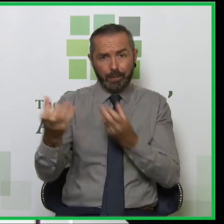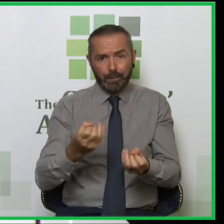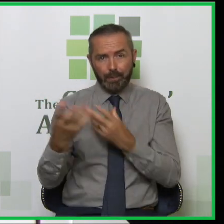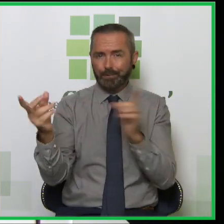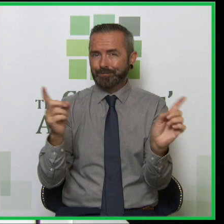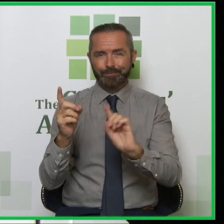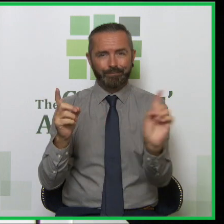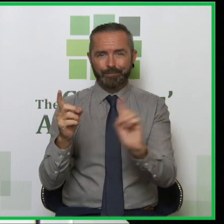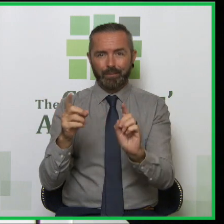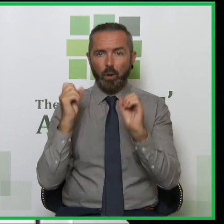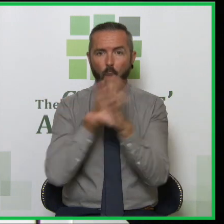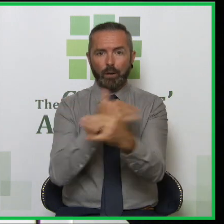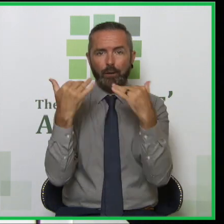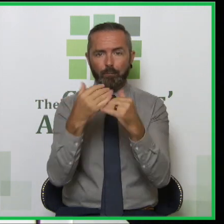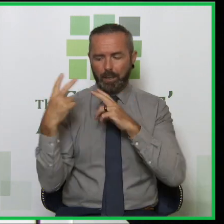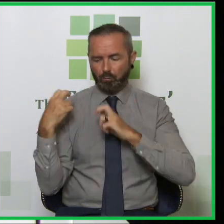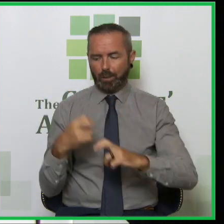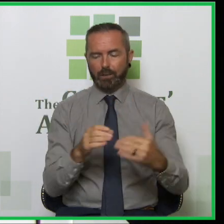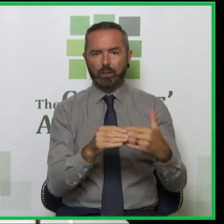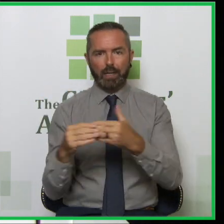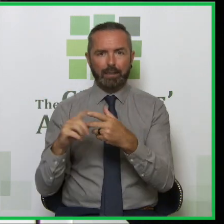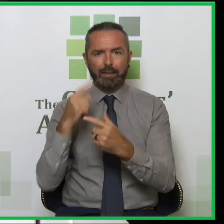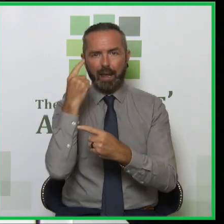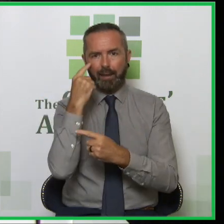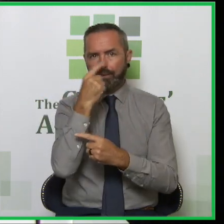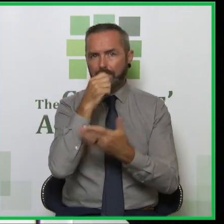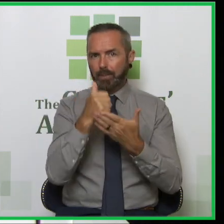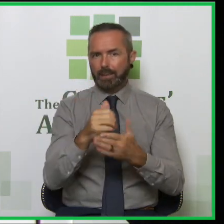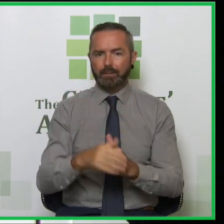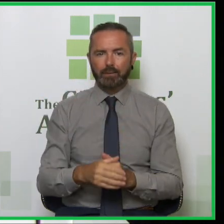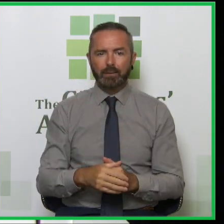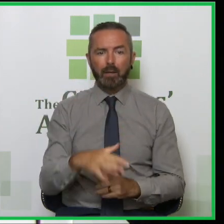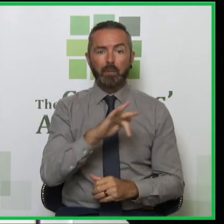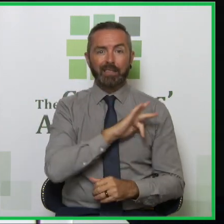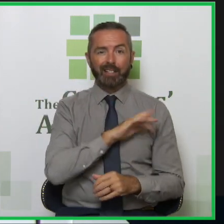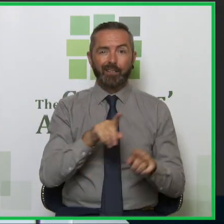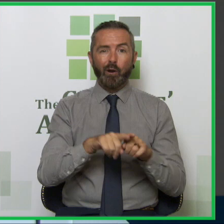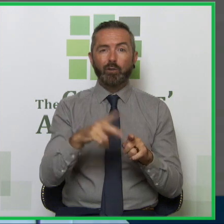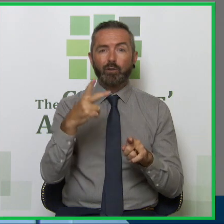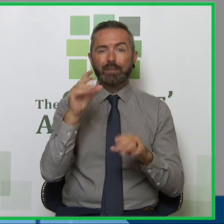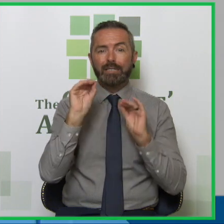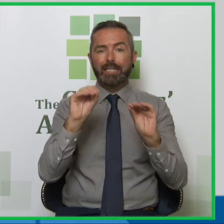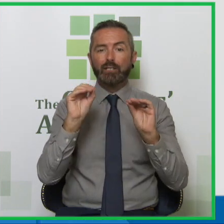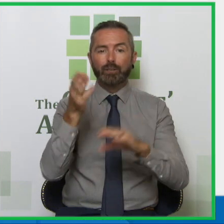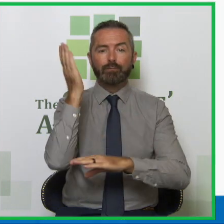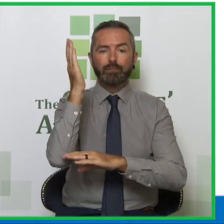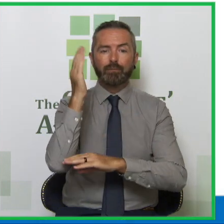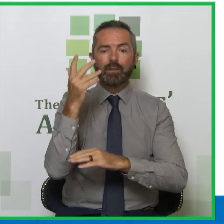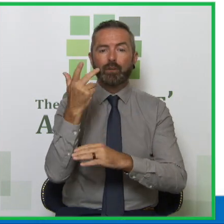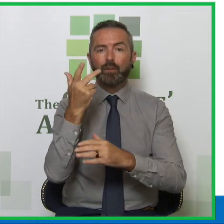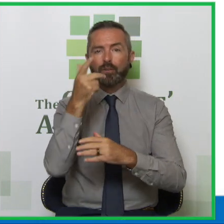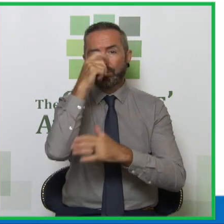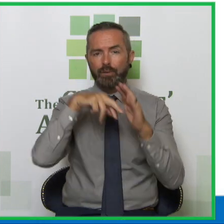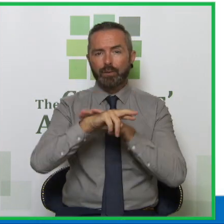research led. So being also a teacher across 30 years I'm going to just make three key